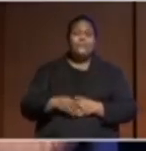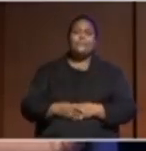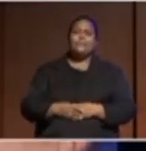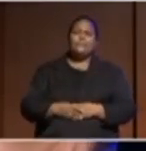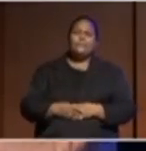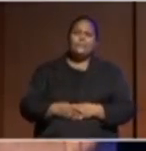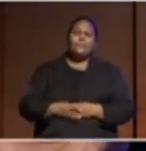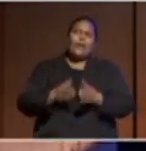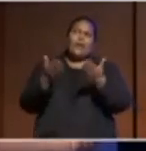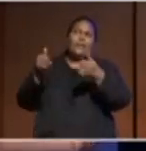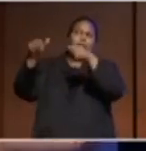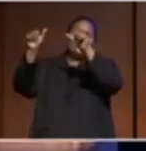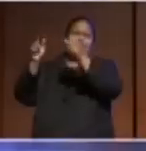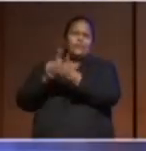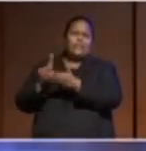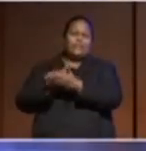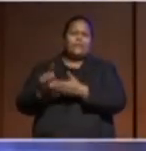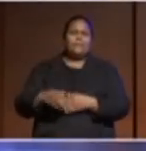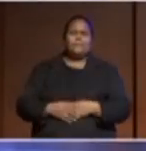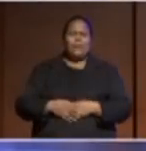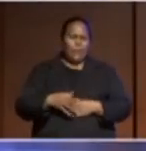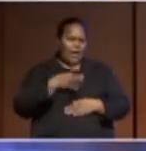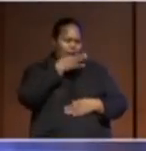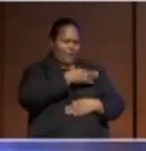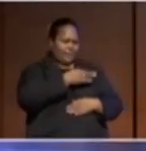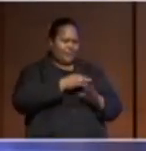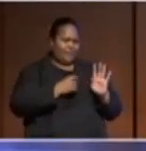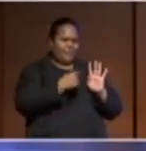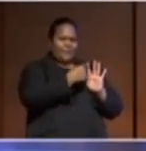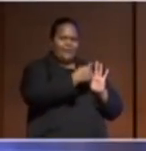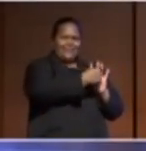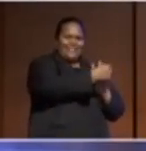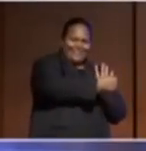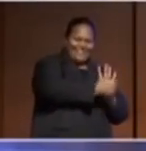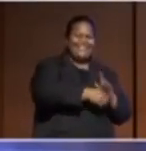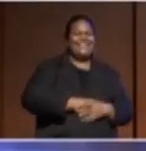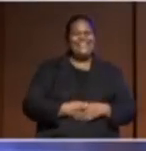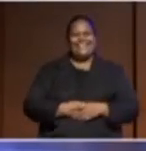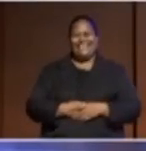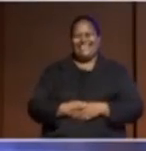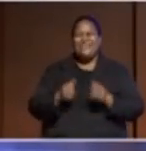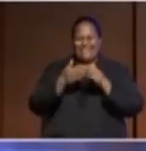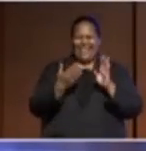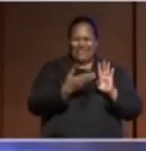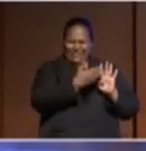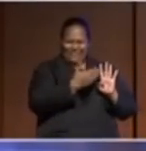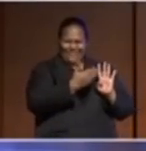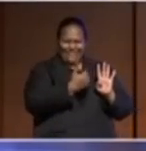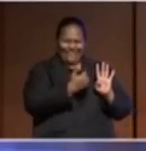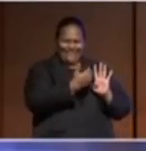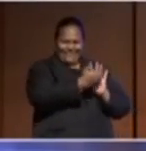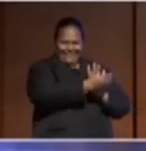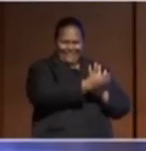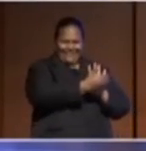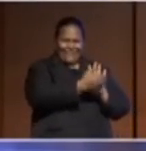If I might invite you, Prime Minister Ardern, to start, and then we'll start with the younger side of the panel, and then we'll move to the older